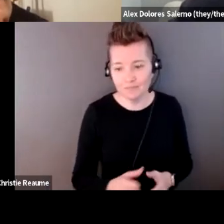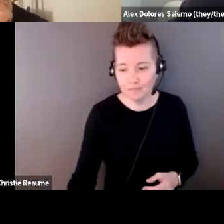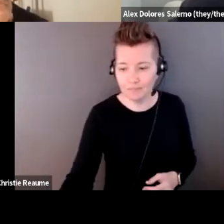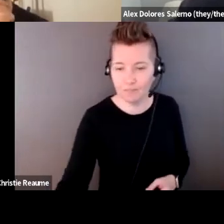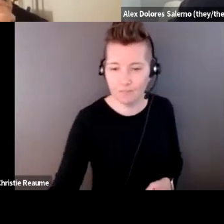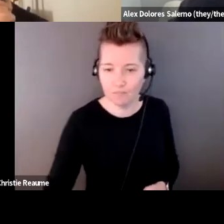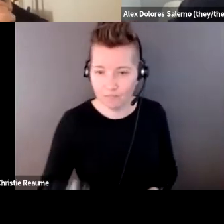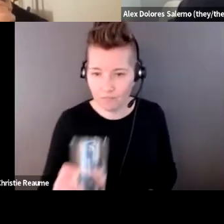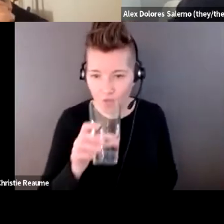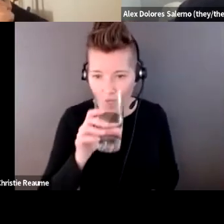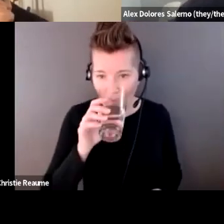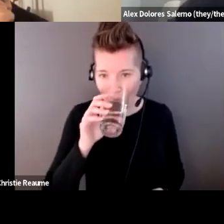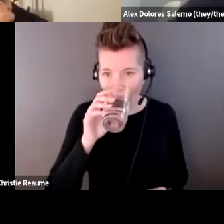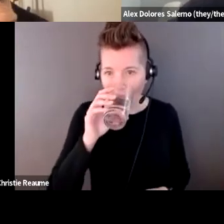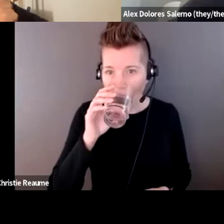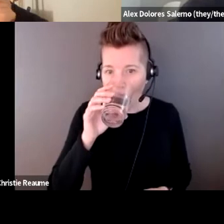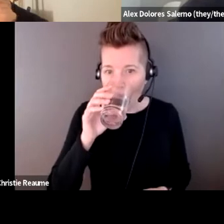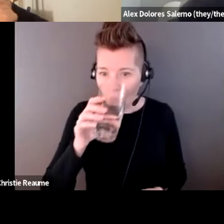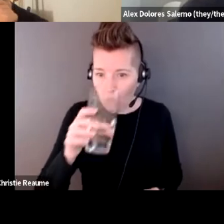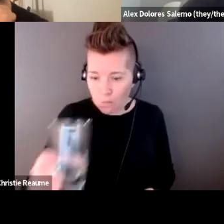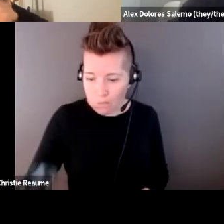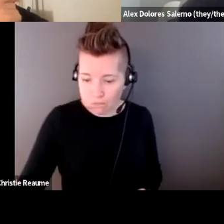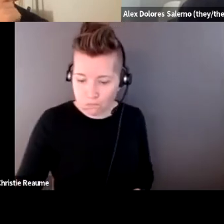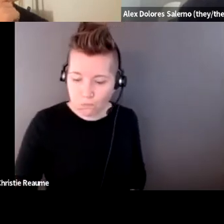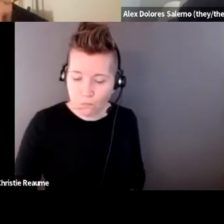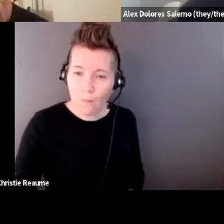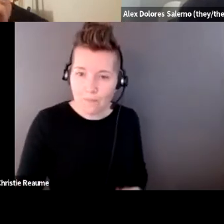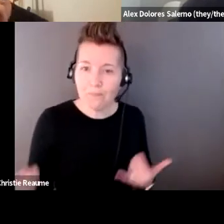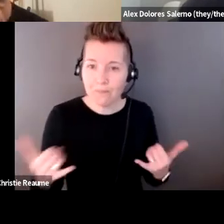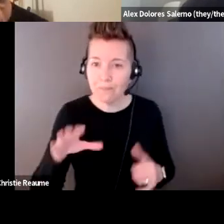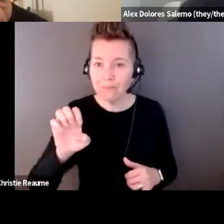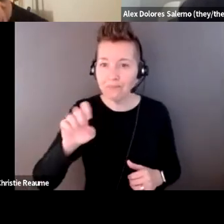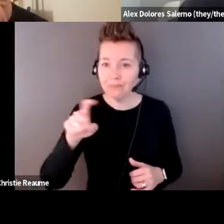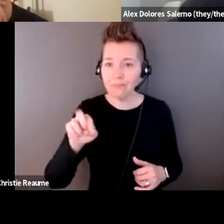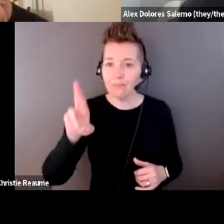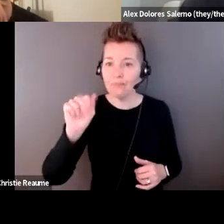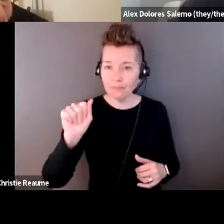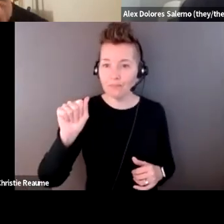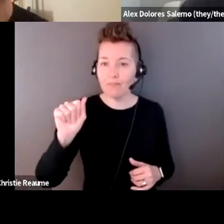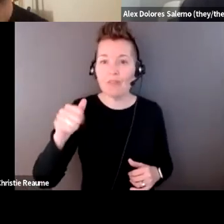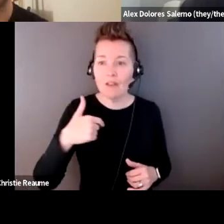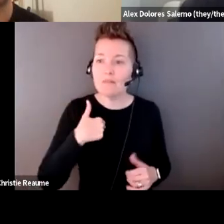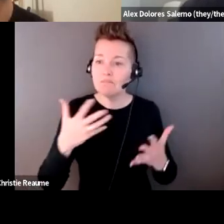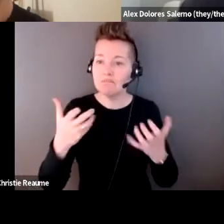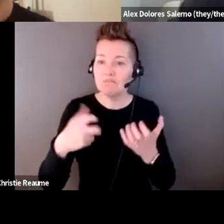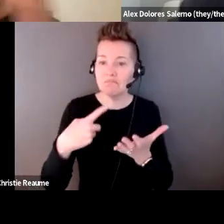I'm happy to share some thoughts Sean this is as we're speaking. Also, I'm happy to